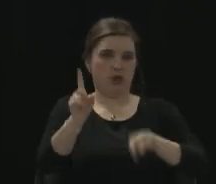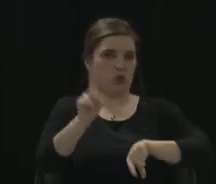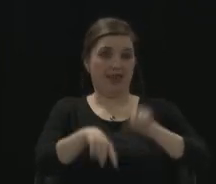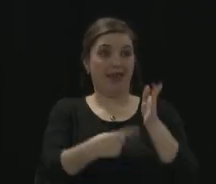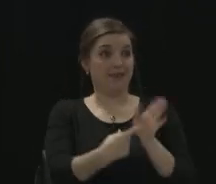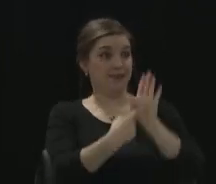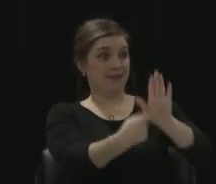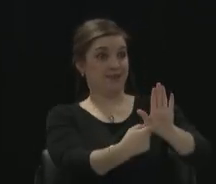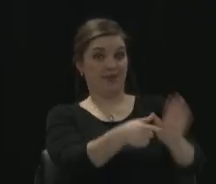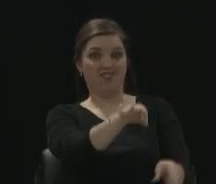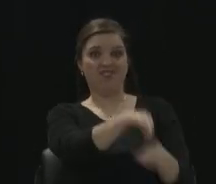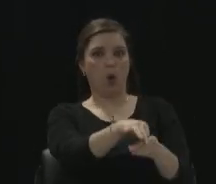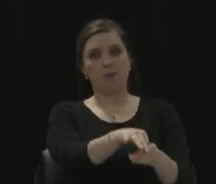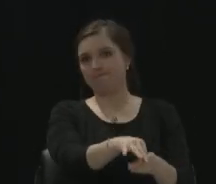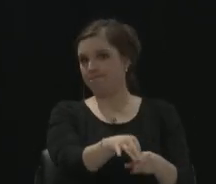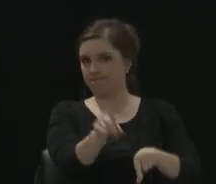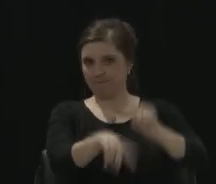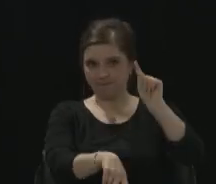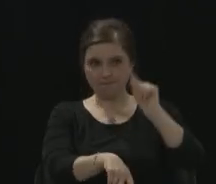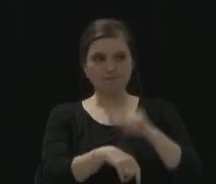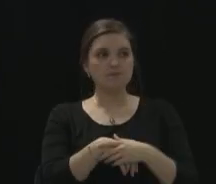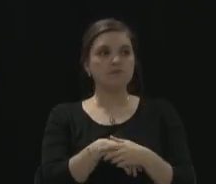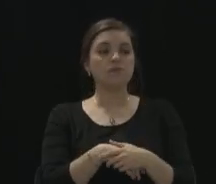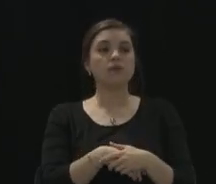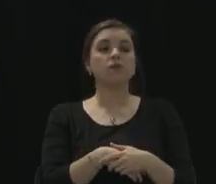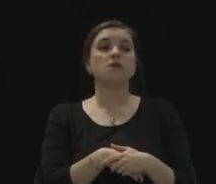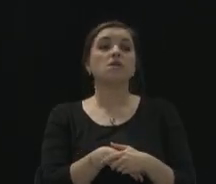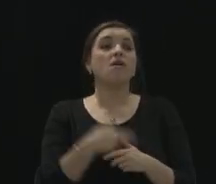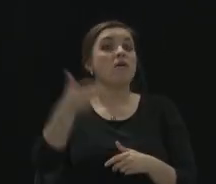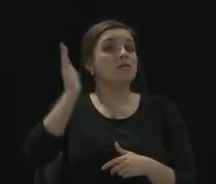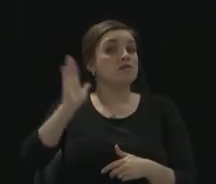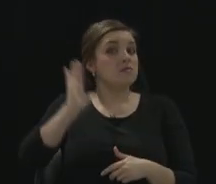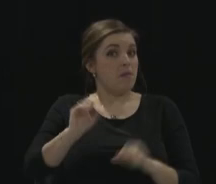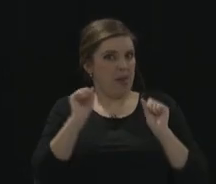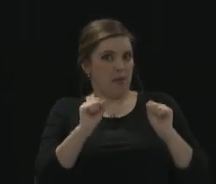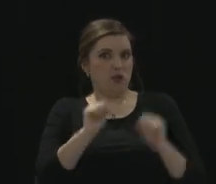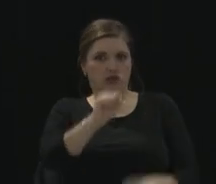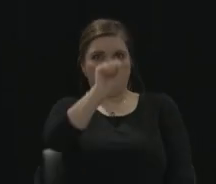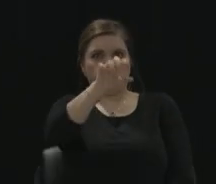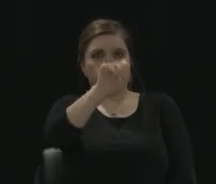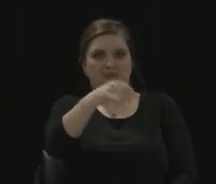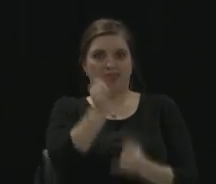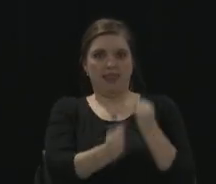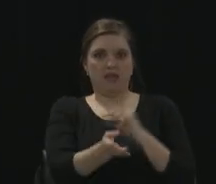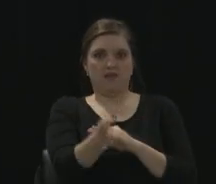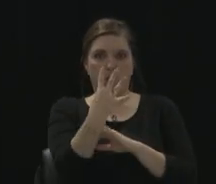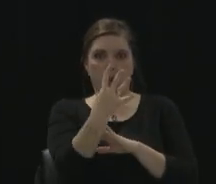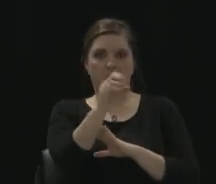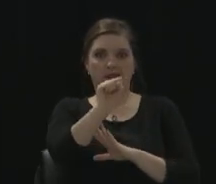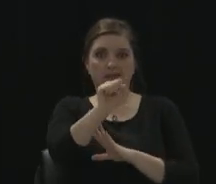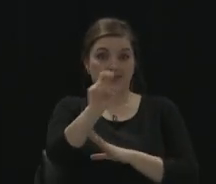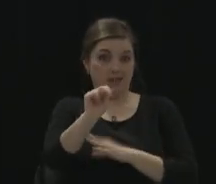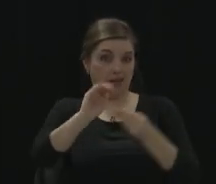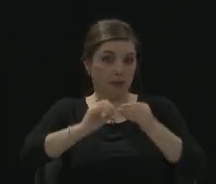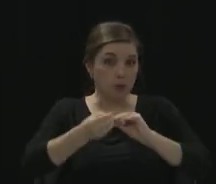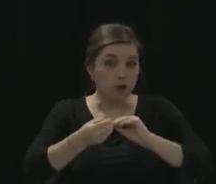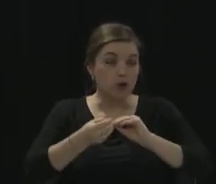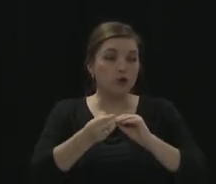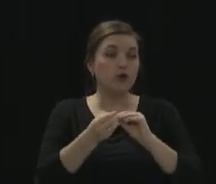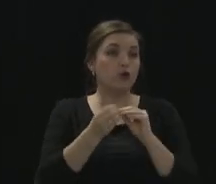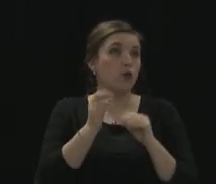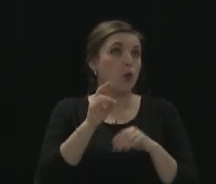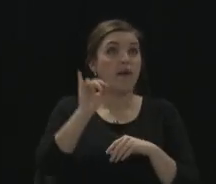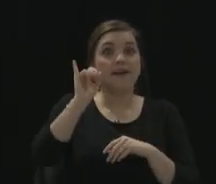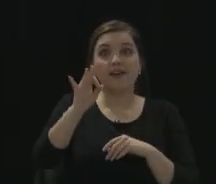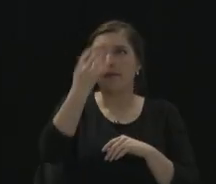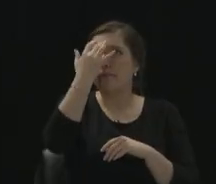Additionally, you used to be able to just give your last four of your social, or if you memorized your voter, or your